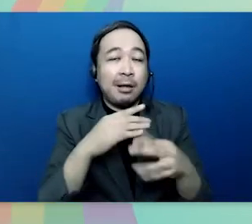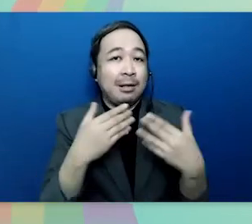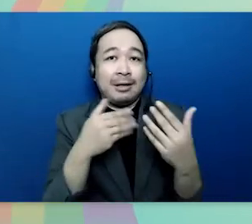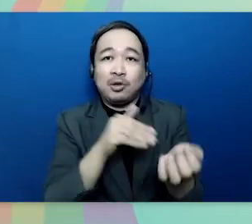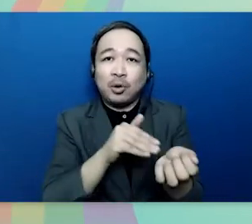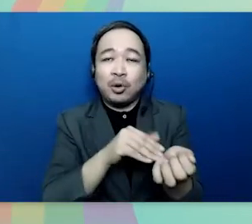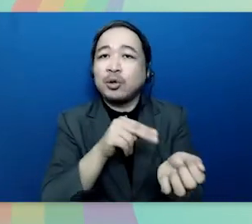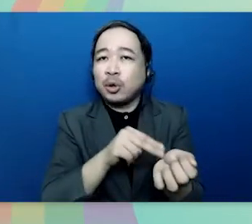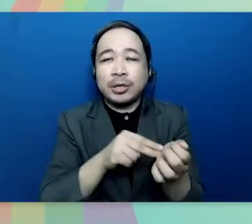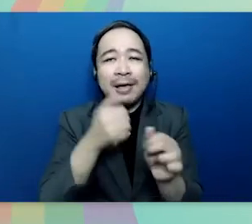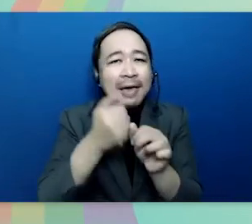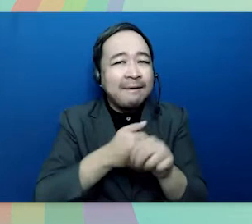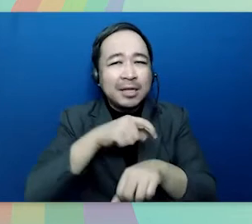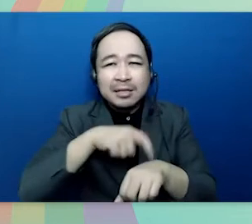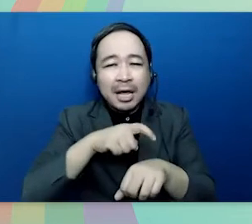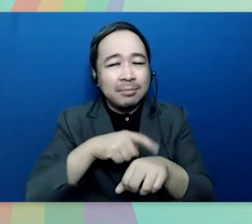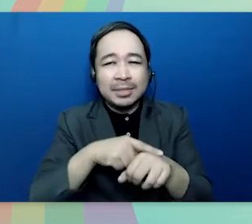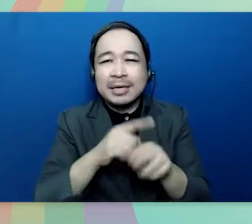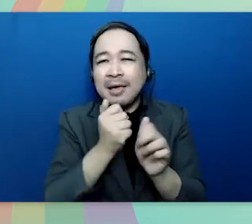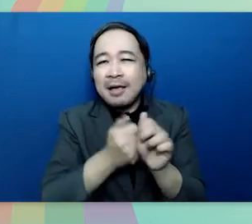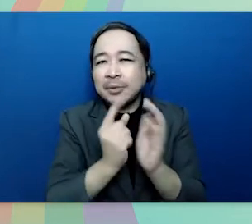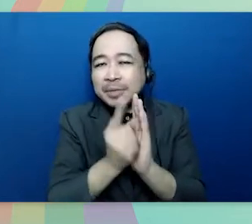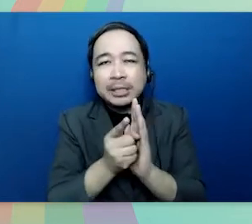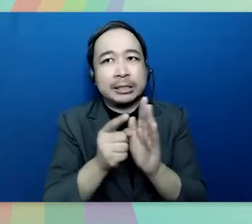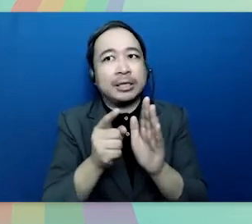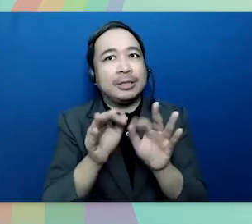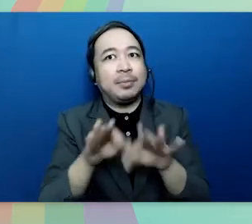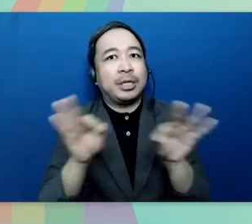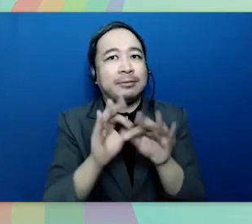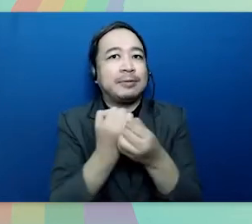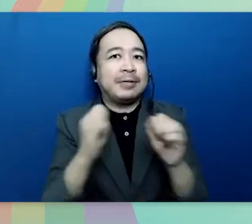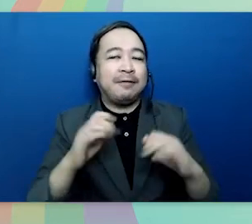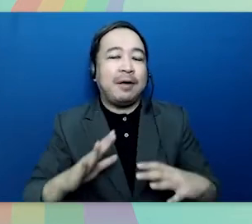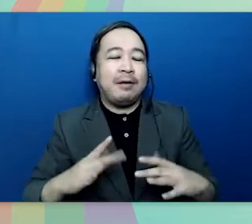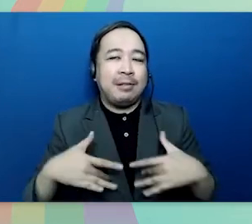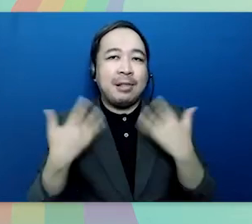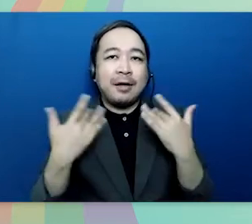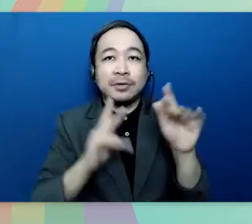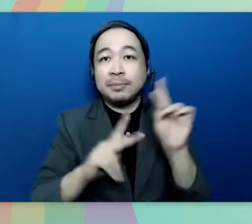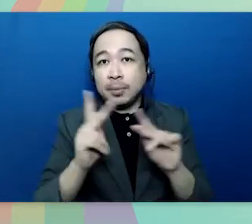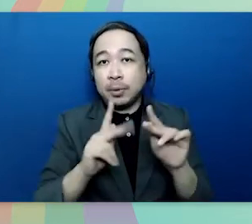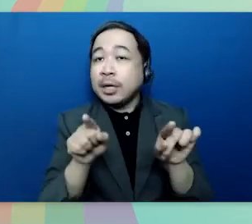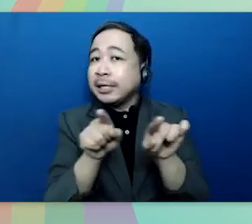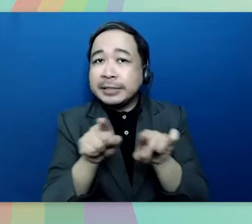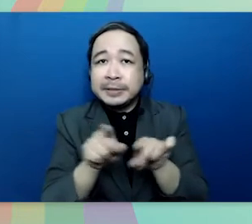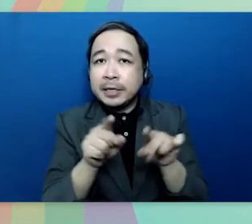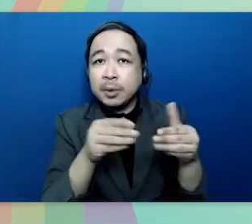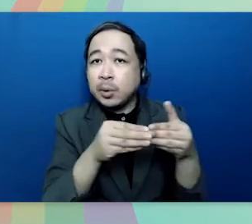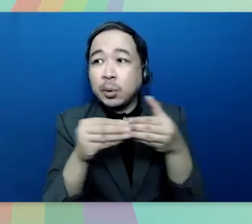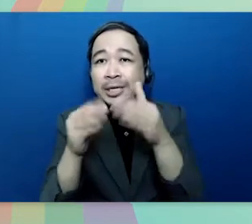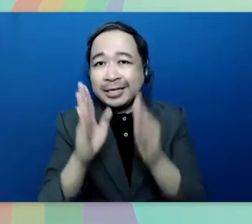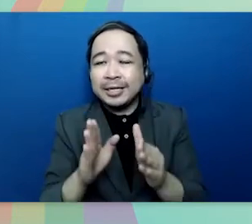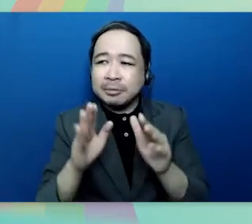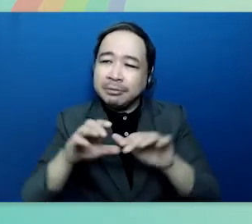minute is critical in saving the lives of the people leaders should also be putting in the